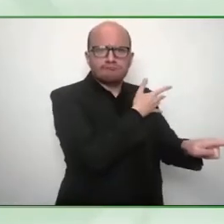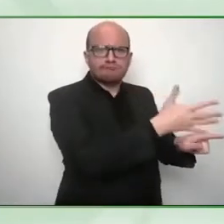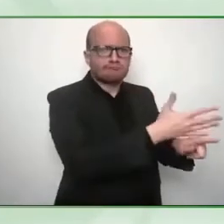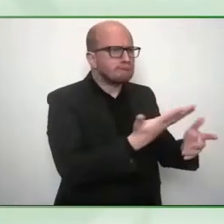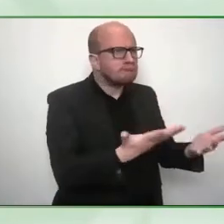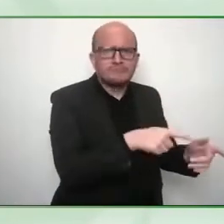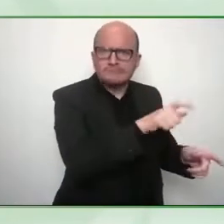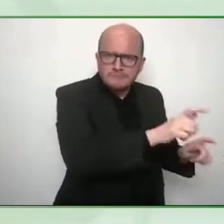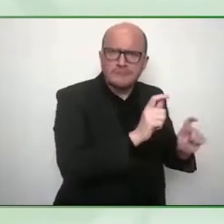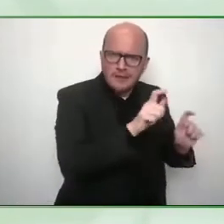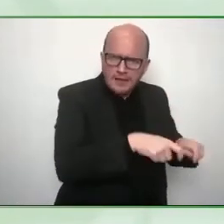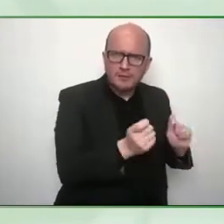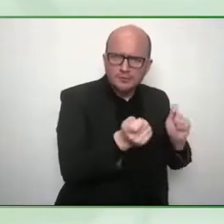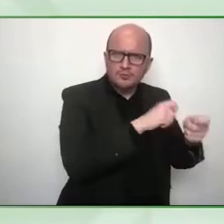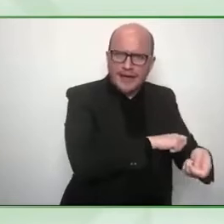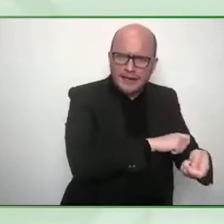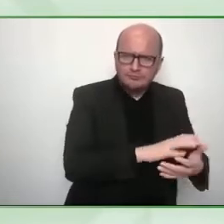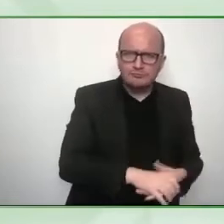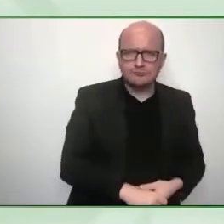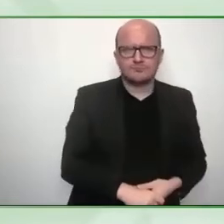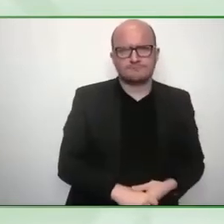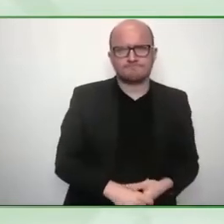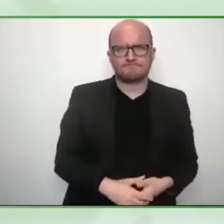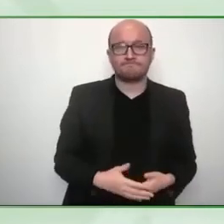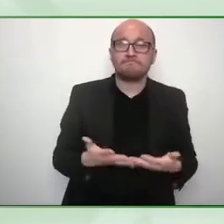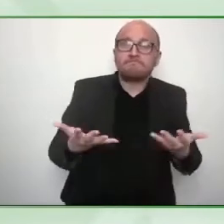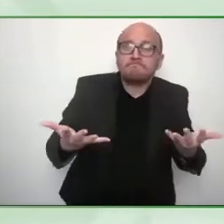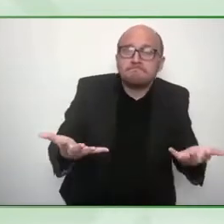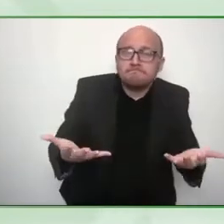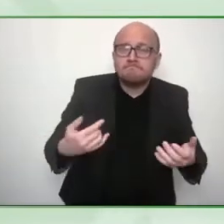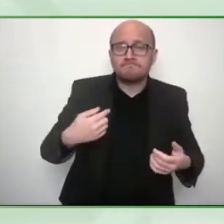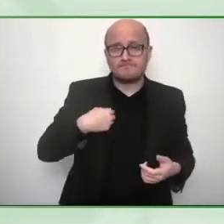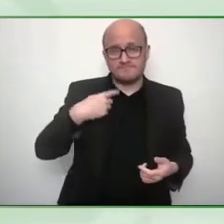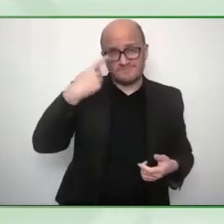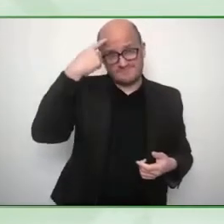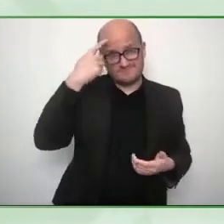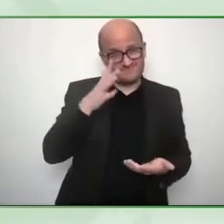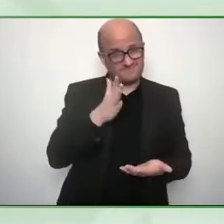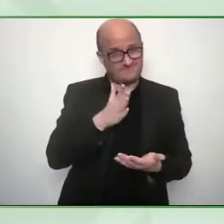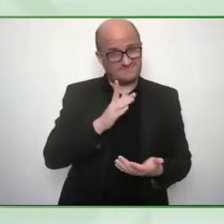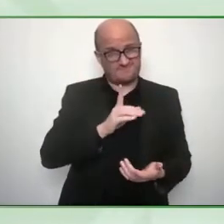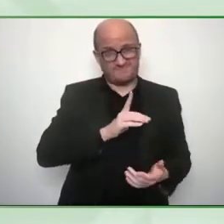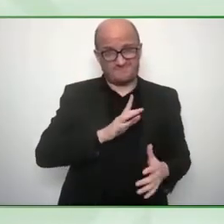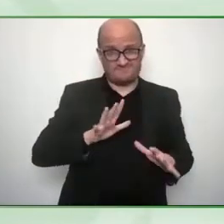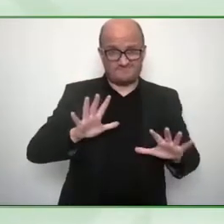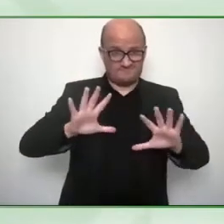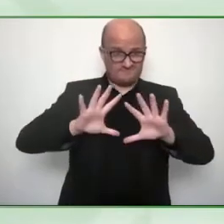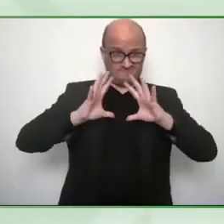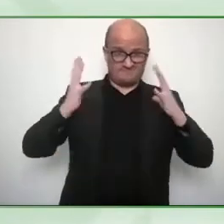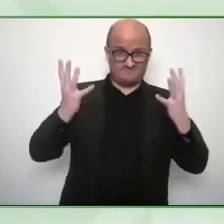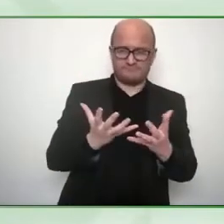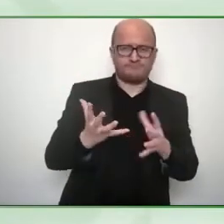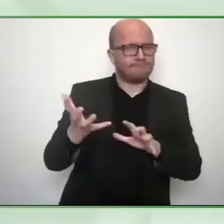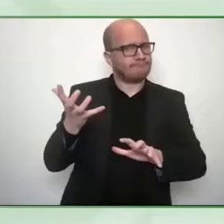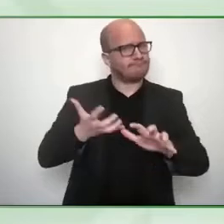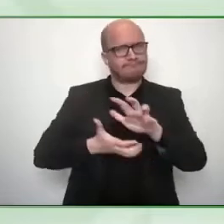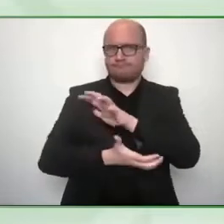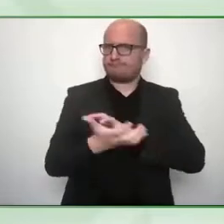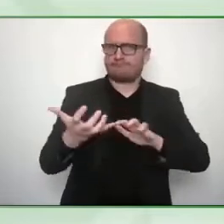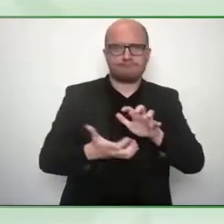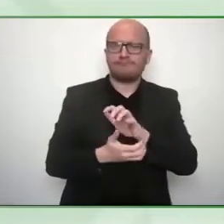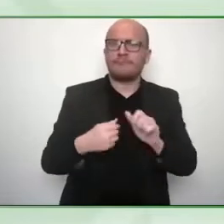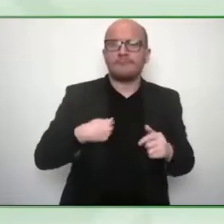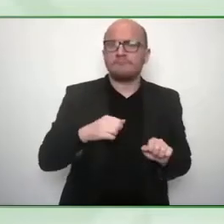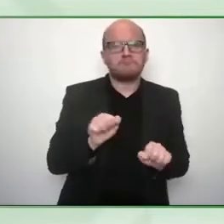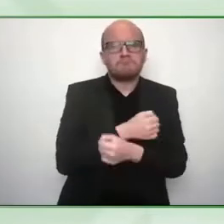just just one solution you know is is going to tackle the whole thing you know we're we're looking at it from a